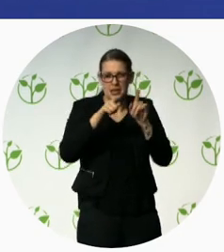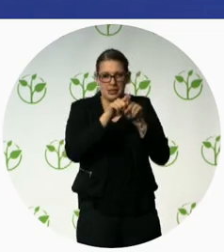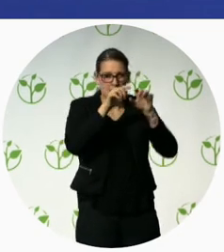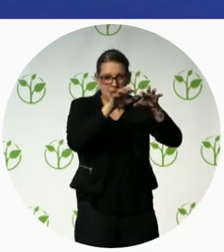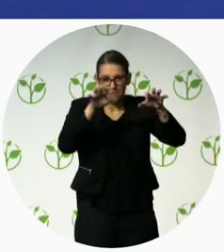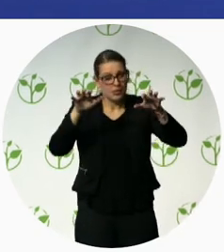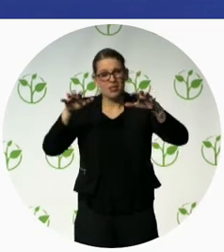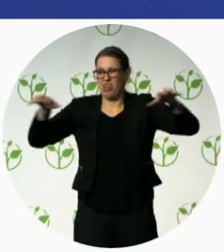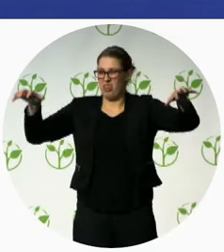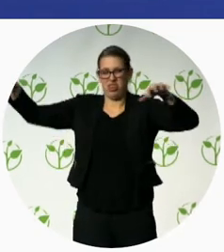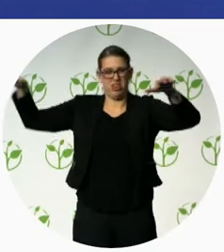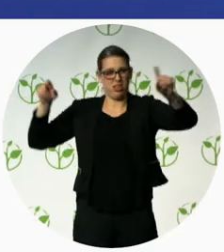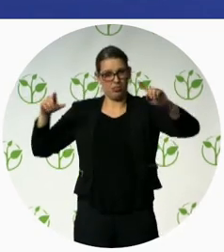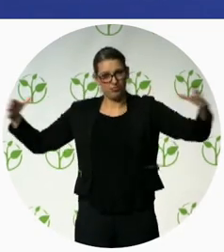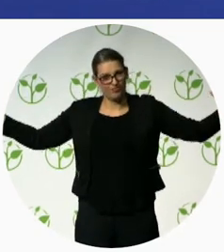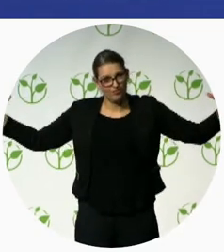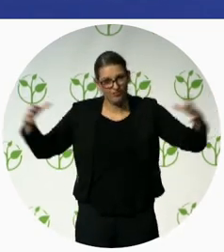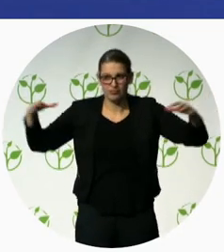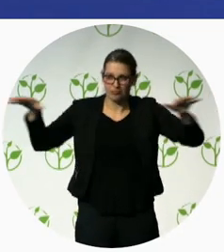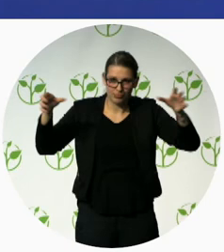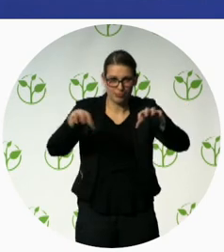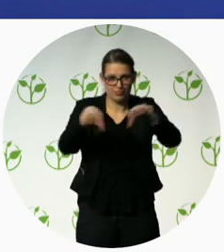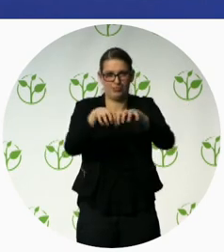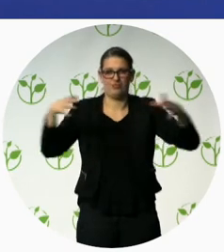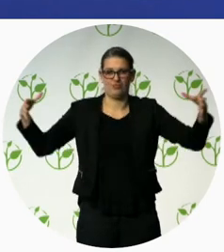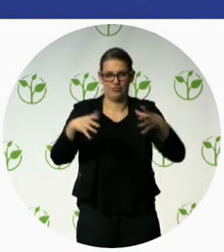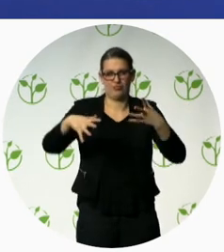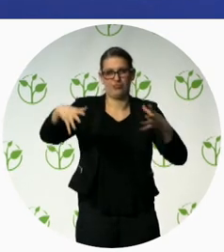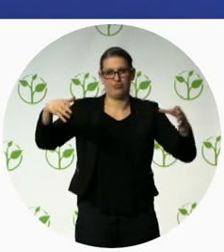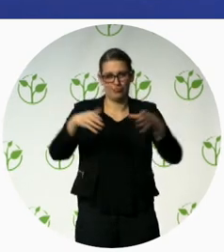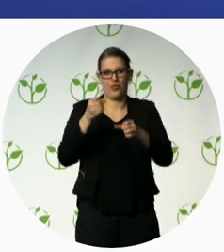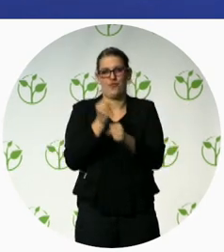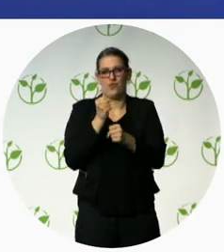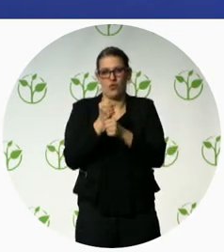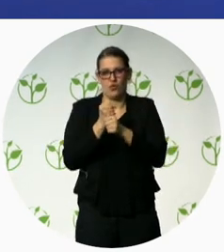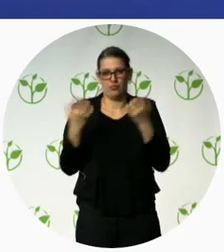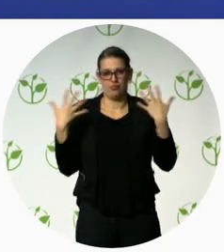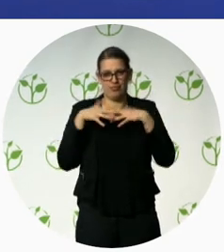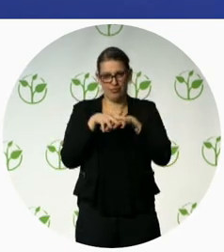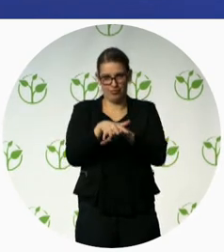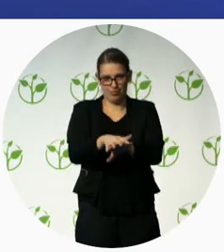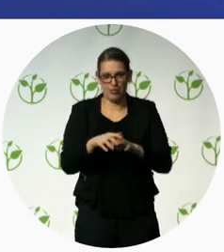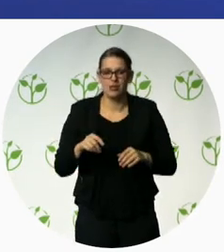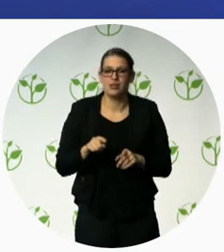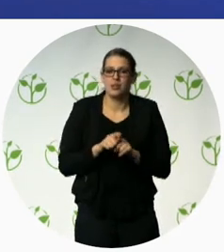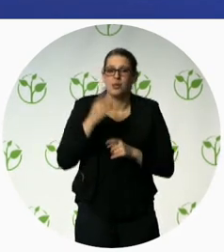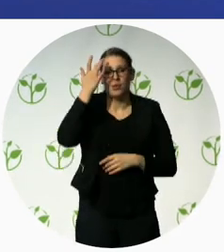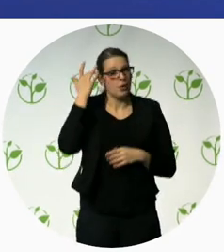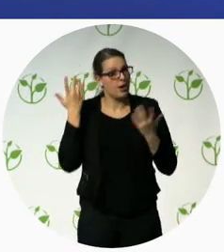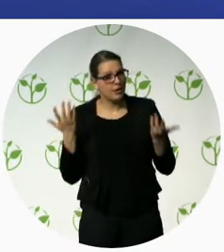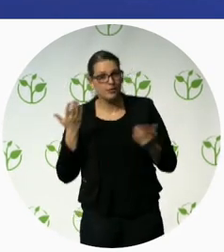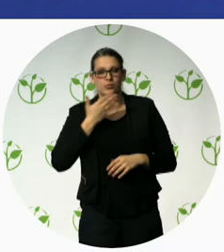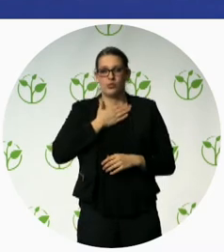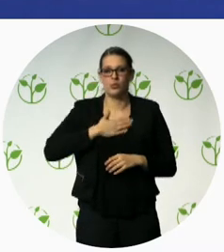to make the issue known among decision makers or at least